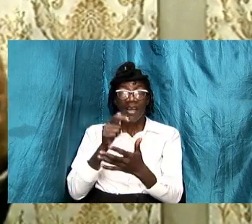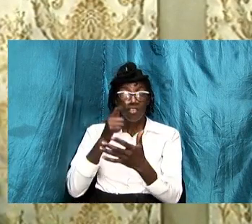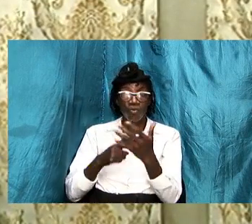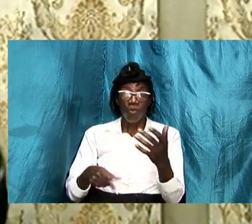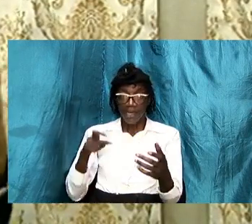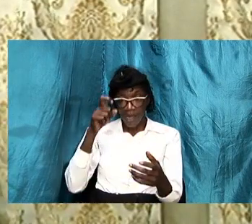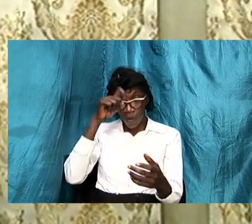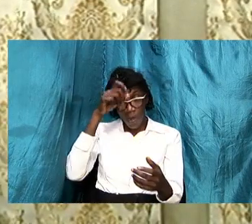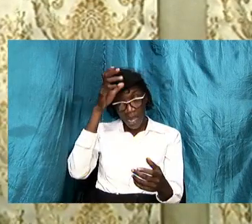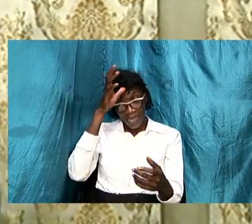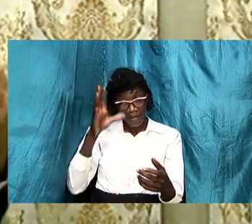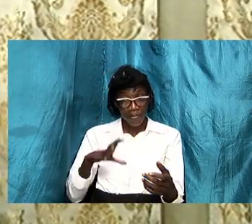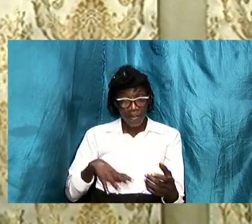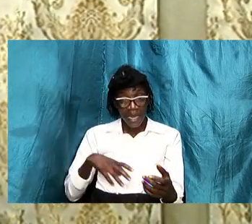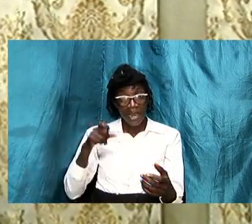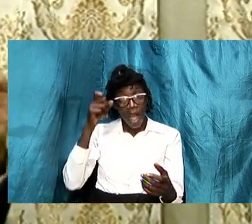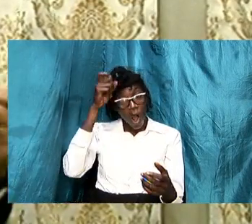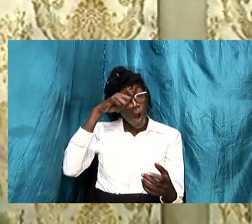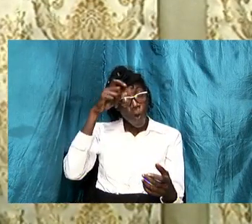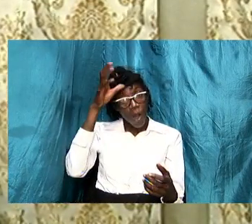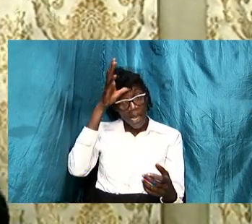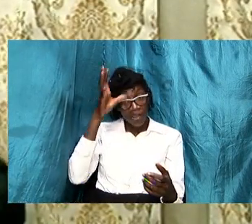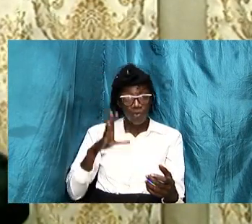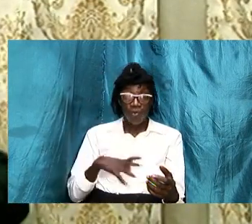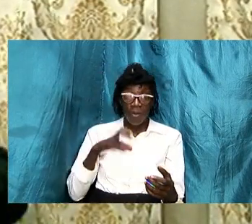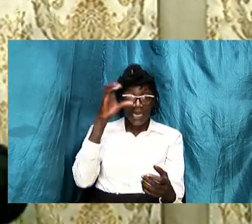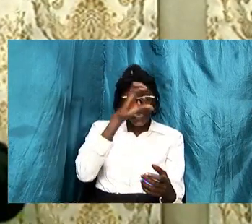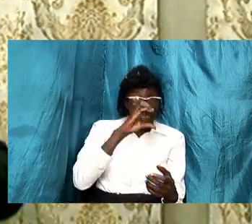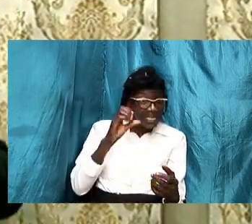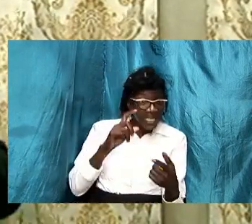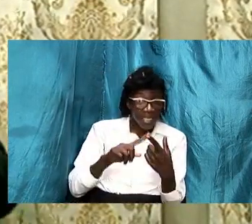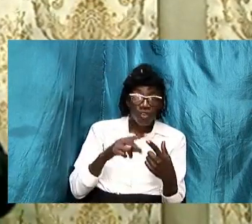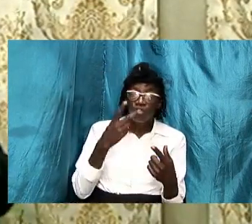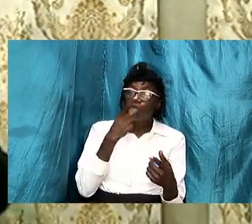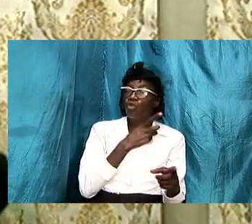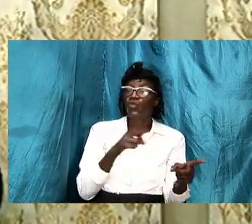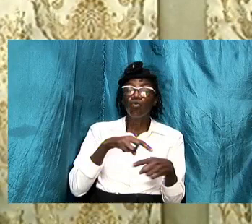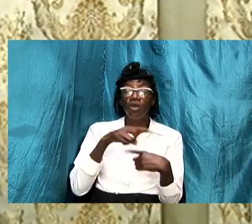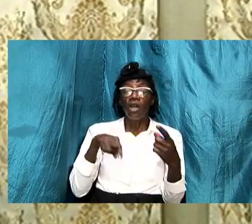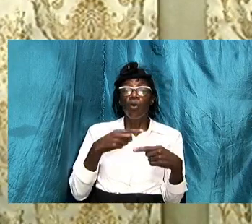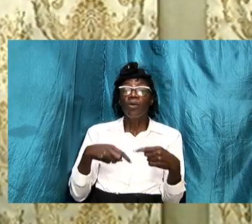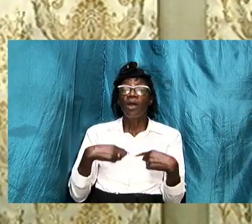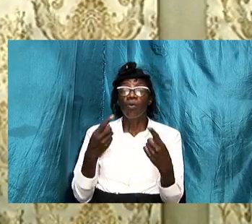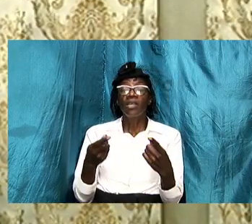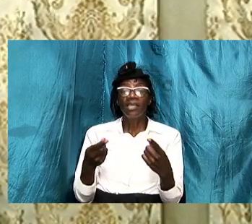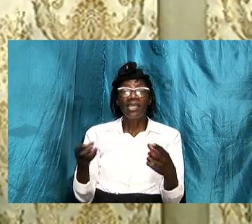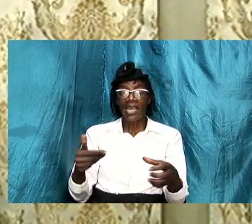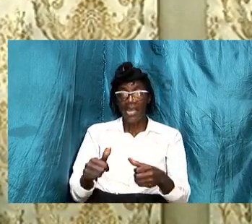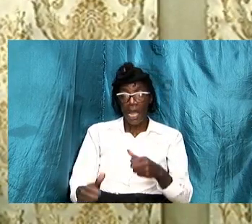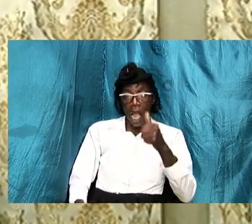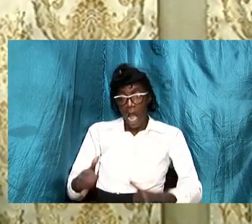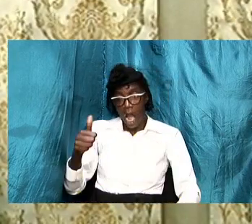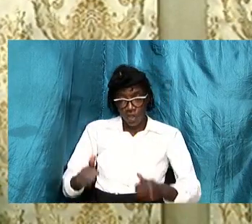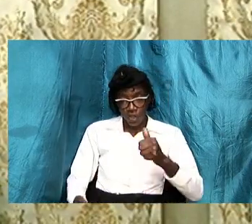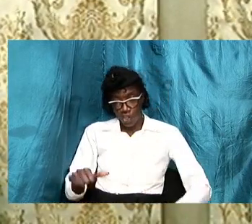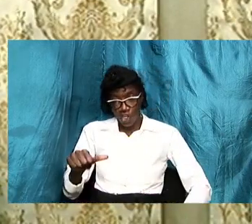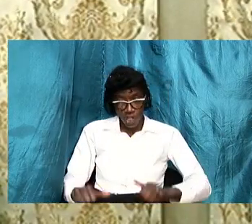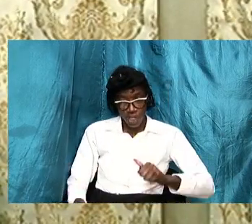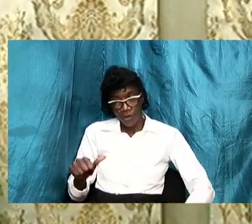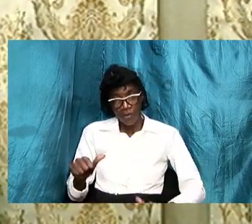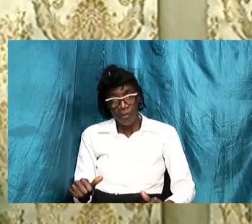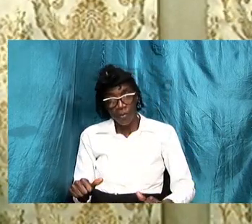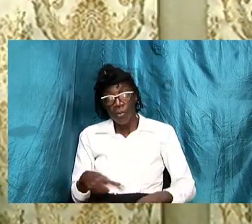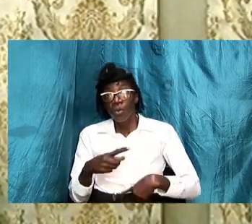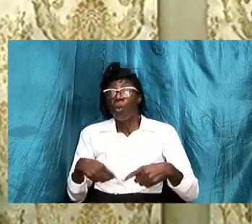or a wise woman seeks to do when we are going to take action when we are going